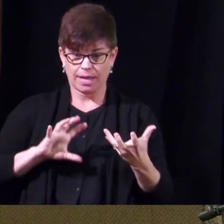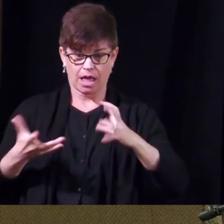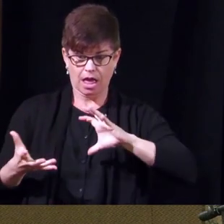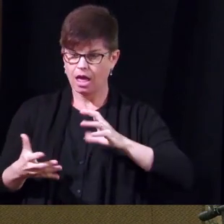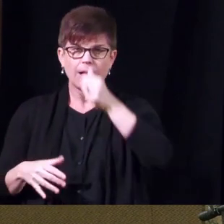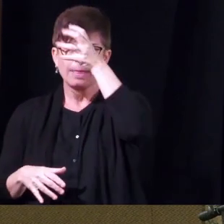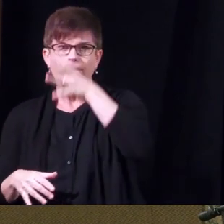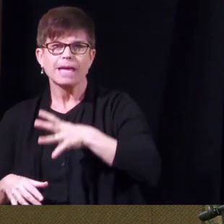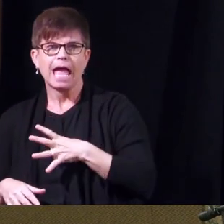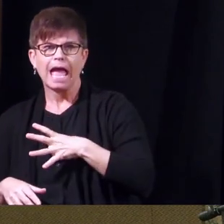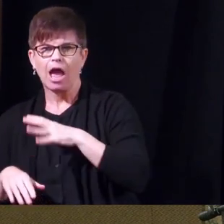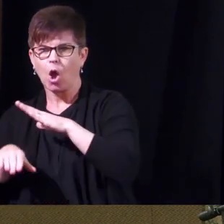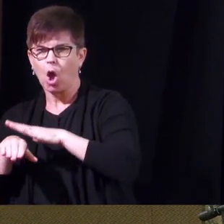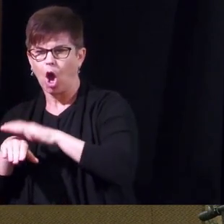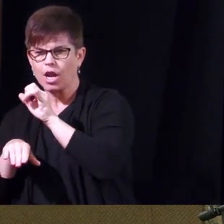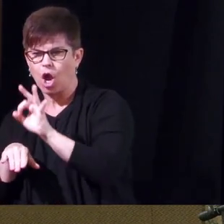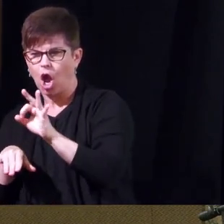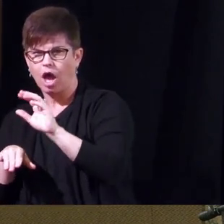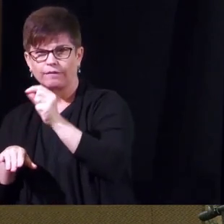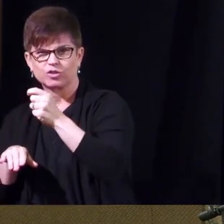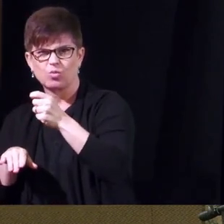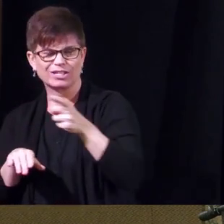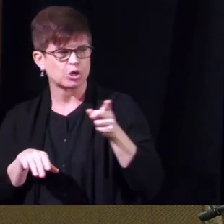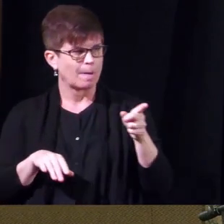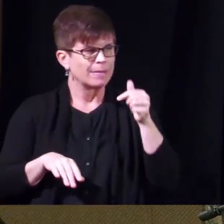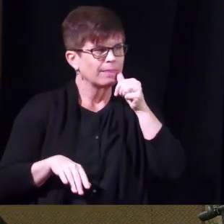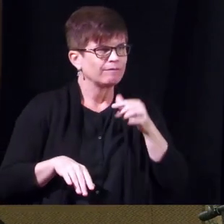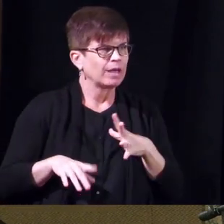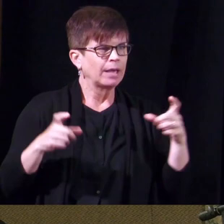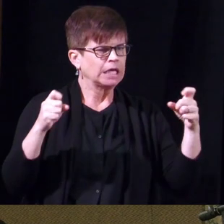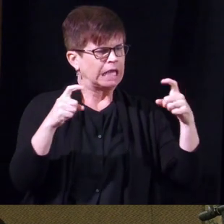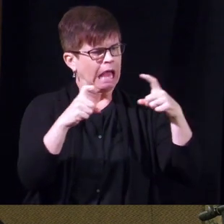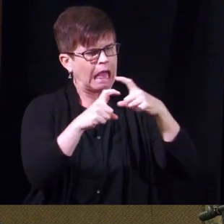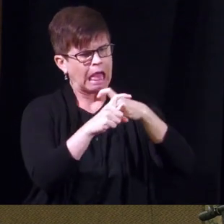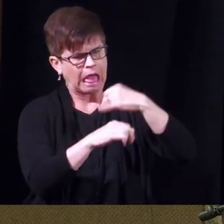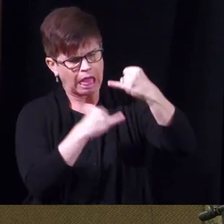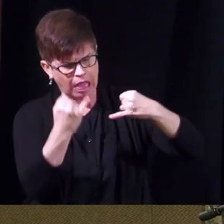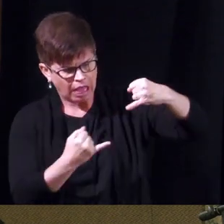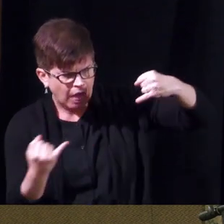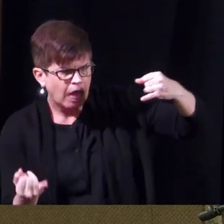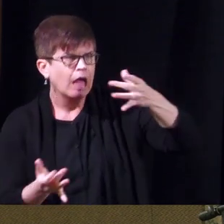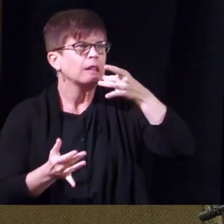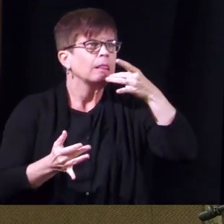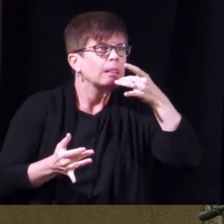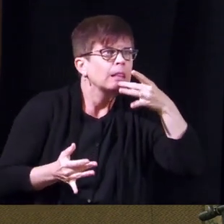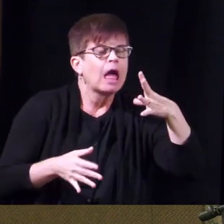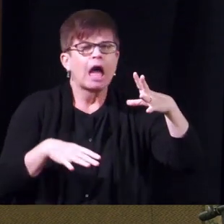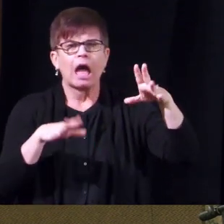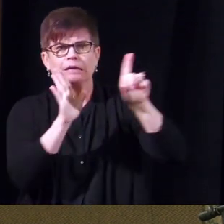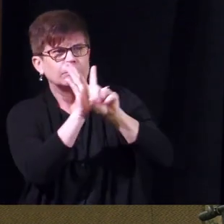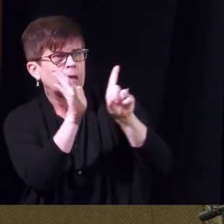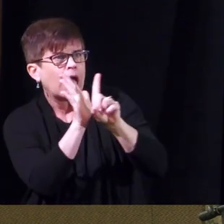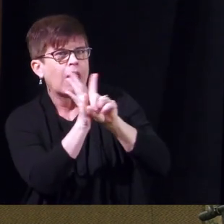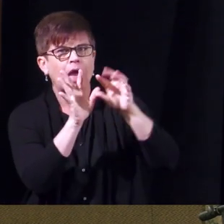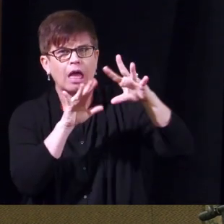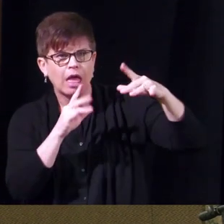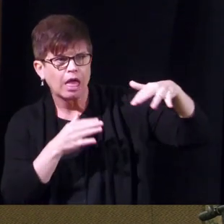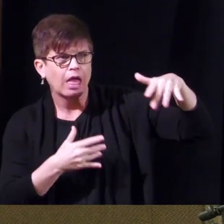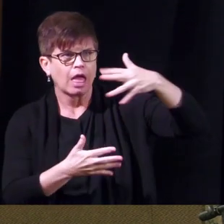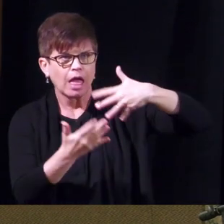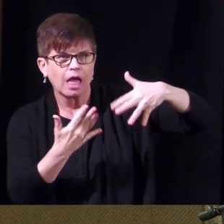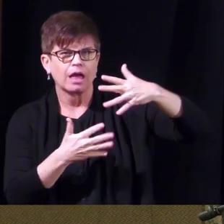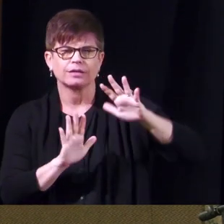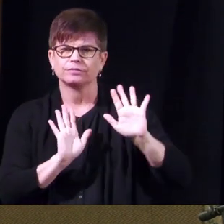an on-off switch the the female was this complicated computer with wires and lights and bells and whistles so uh